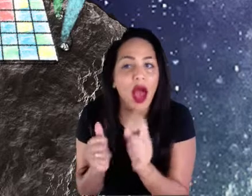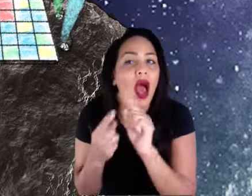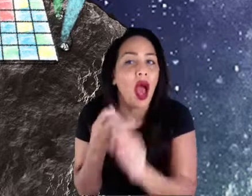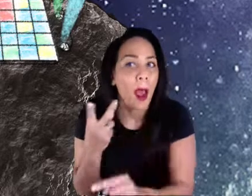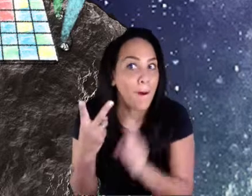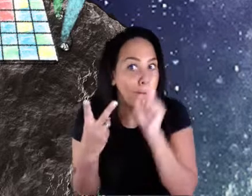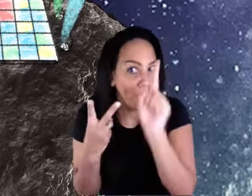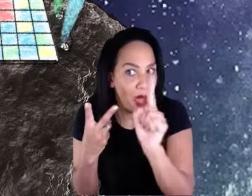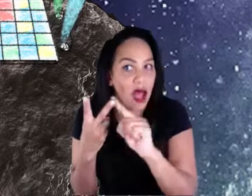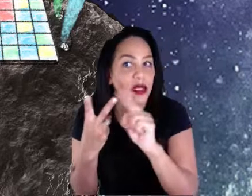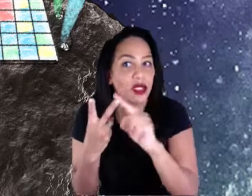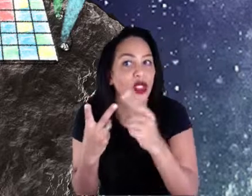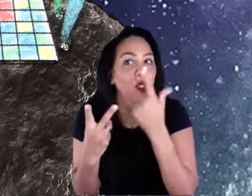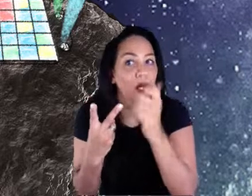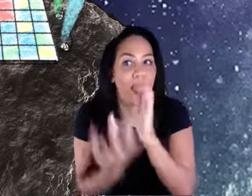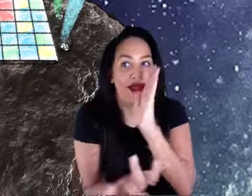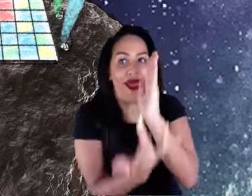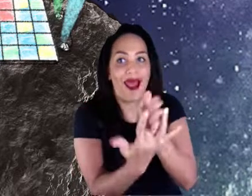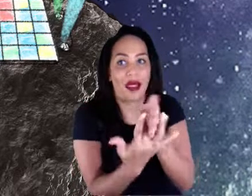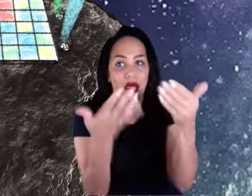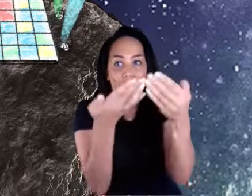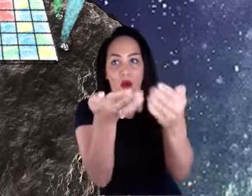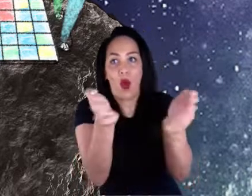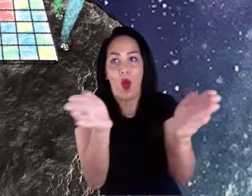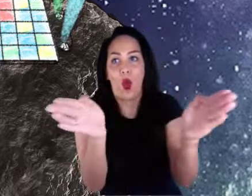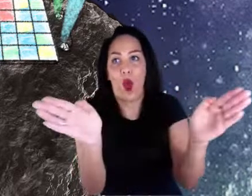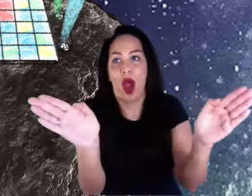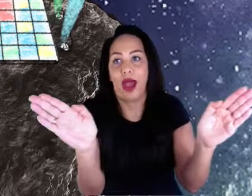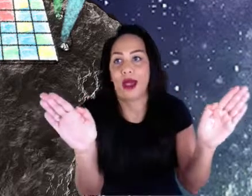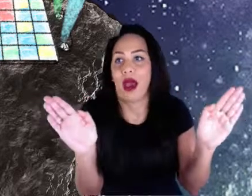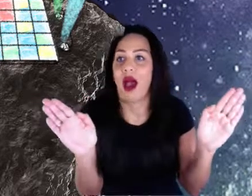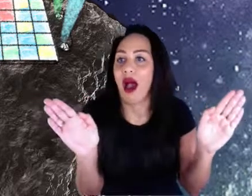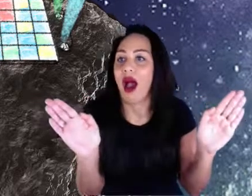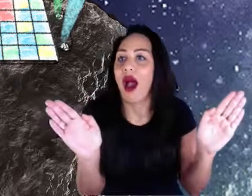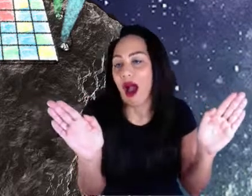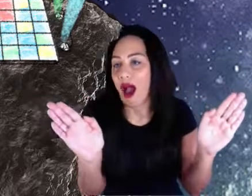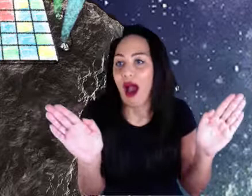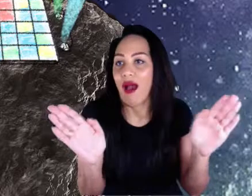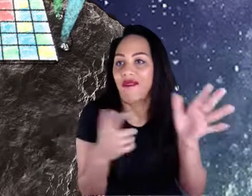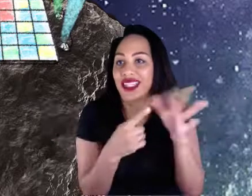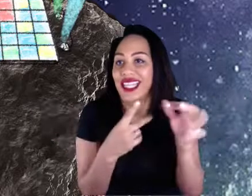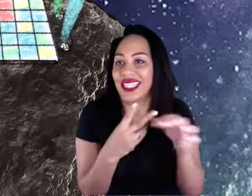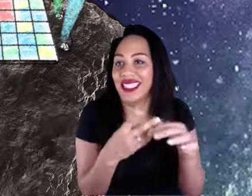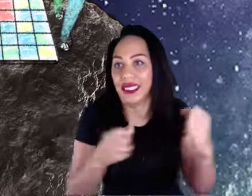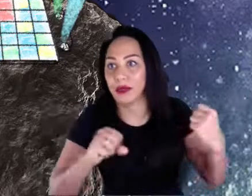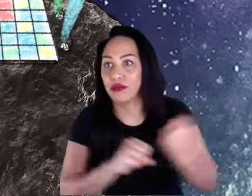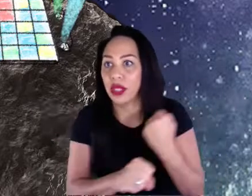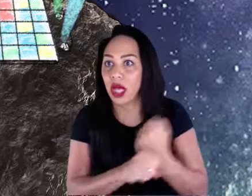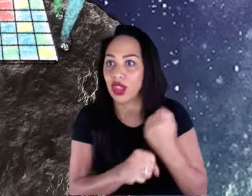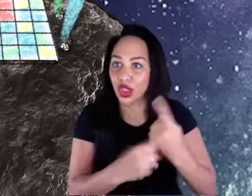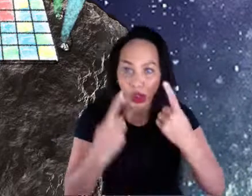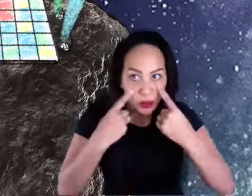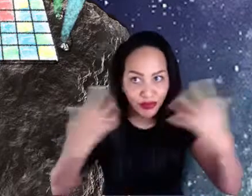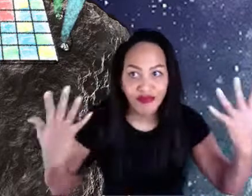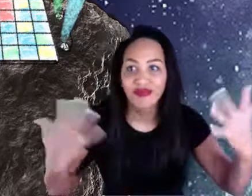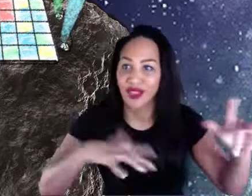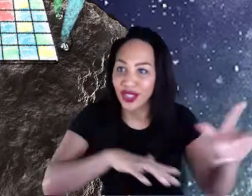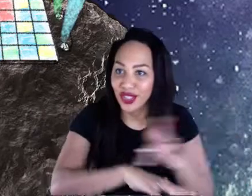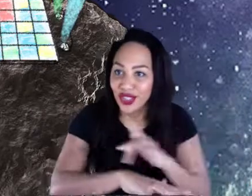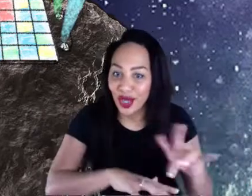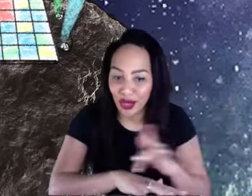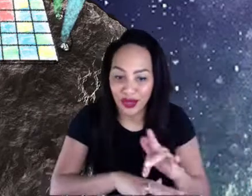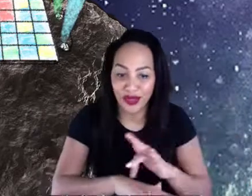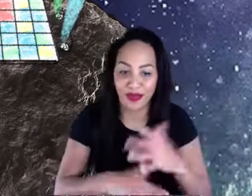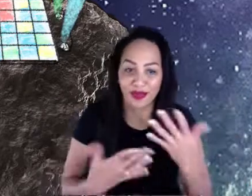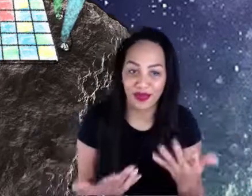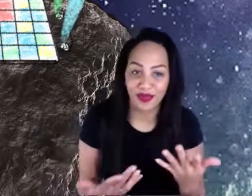production, all at the same time. Yes. And just leading up to that siren was Beth